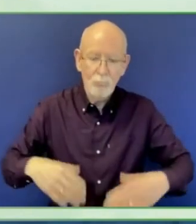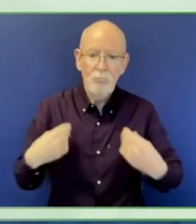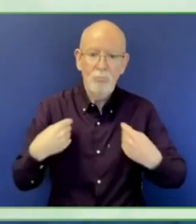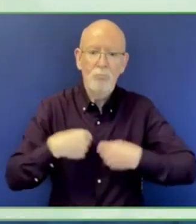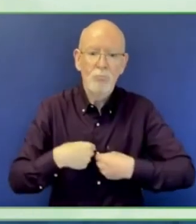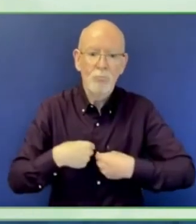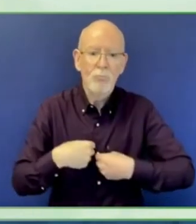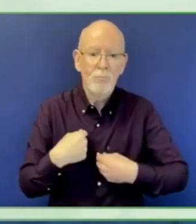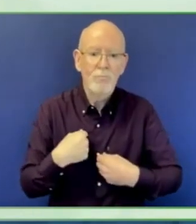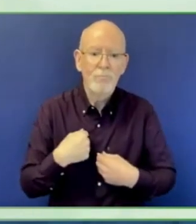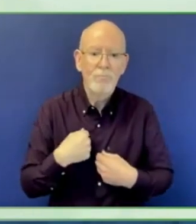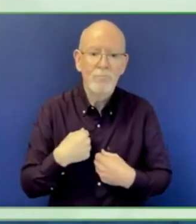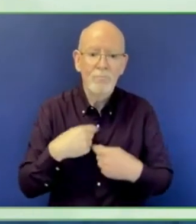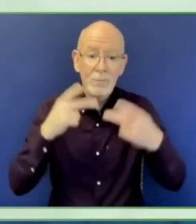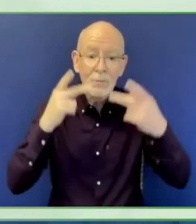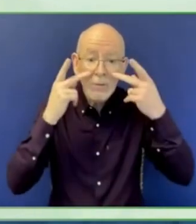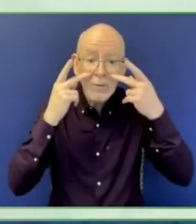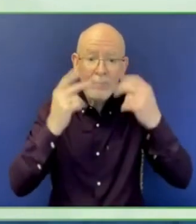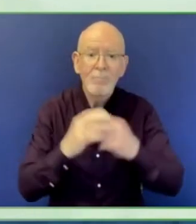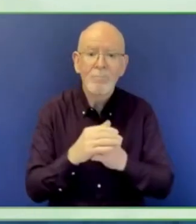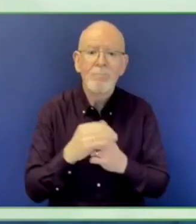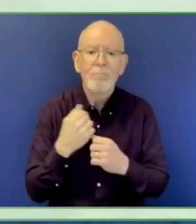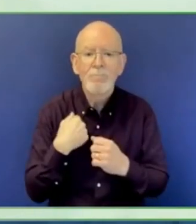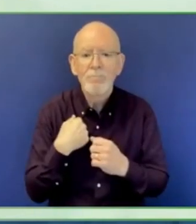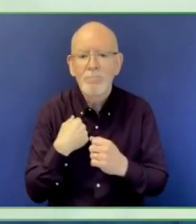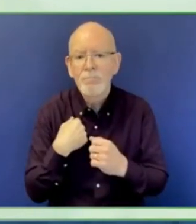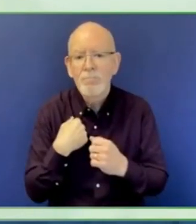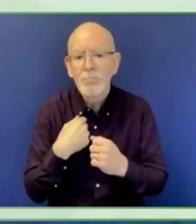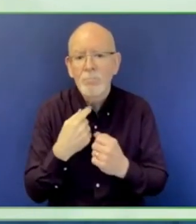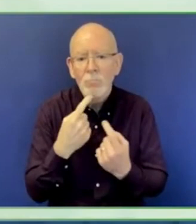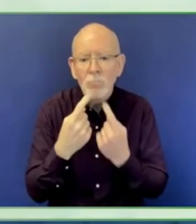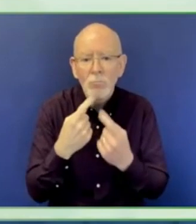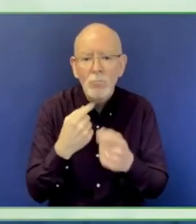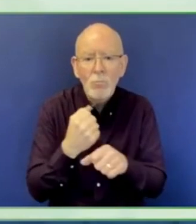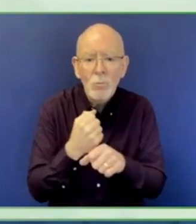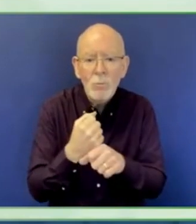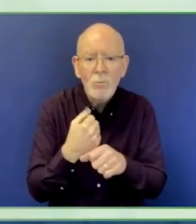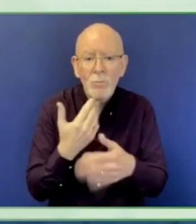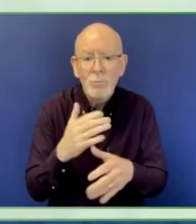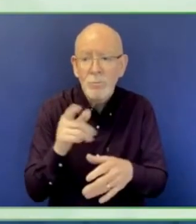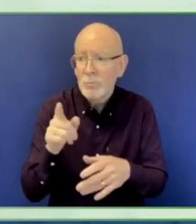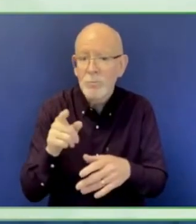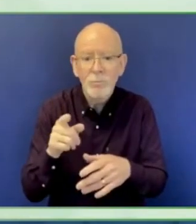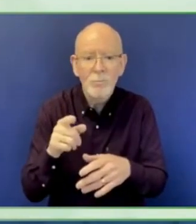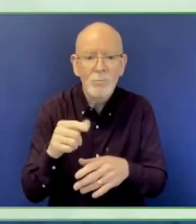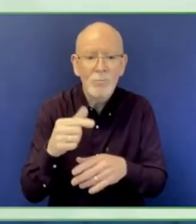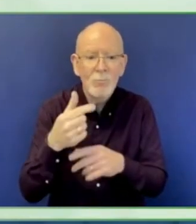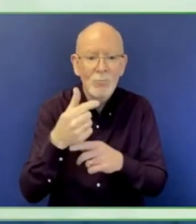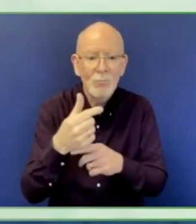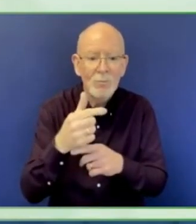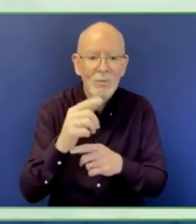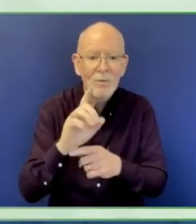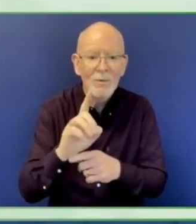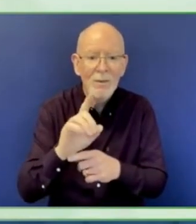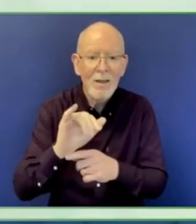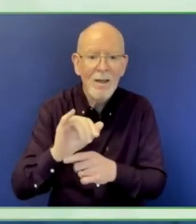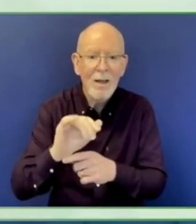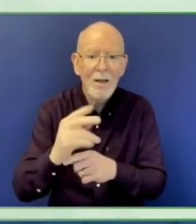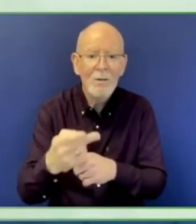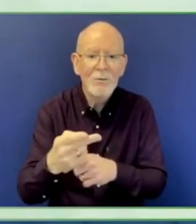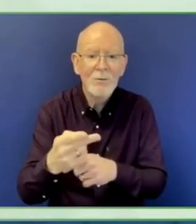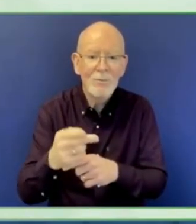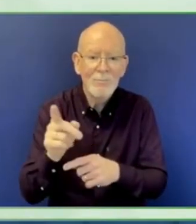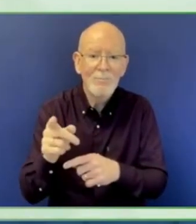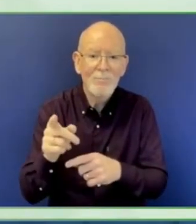than ever before. That wasn't by chance. When the UK public were first surveyed about coming to the